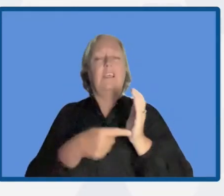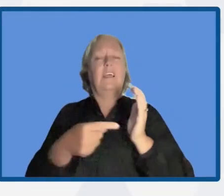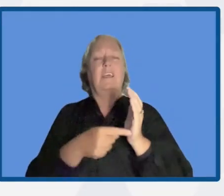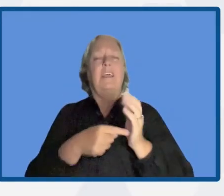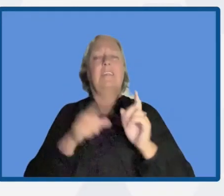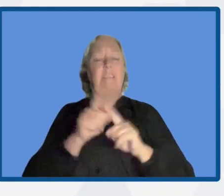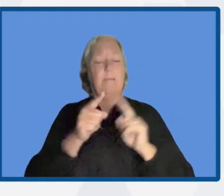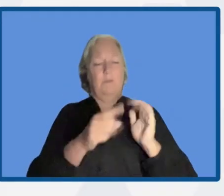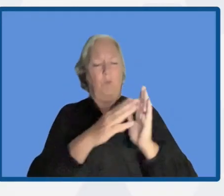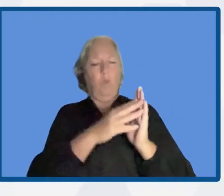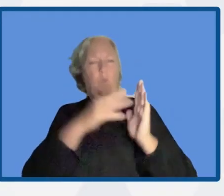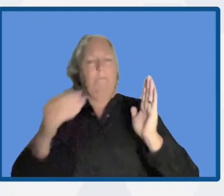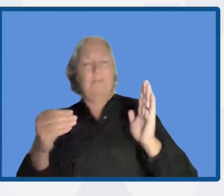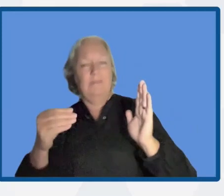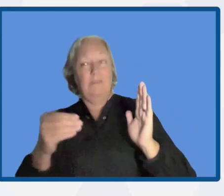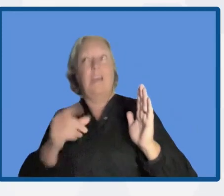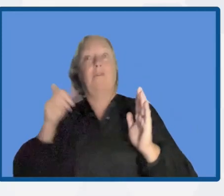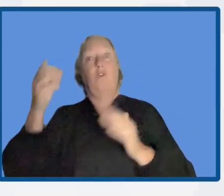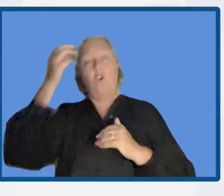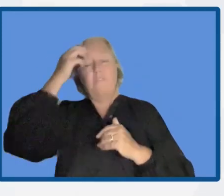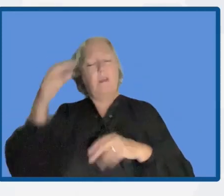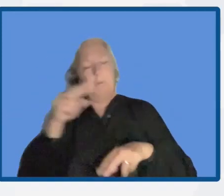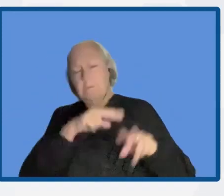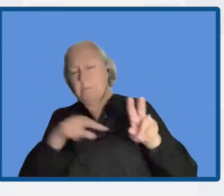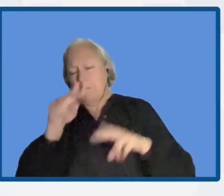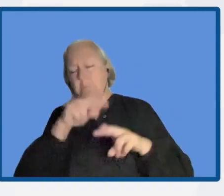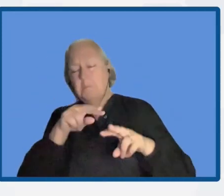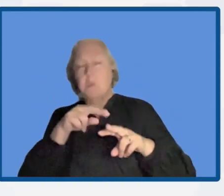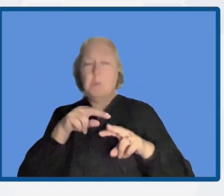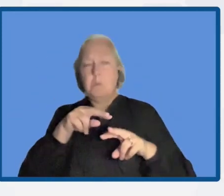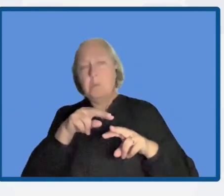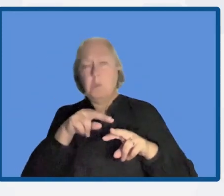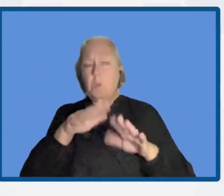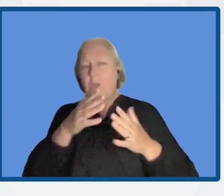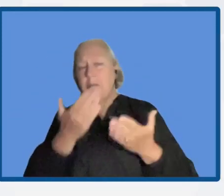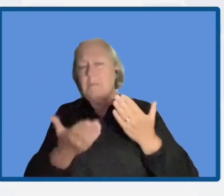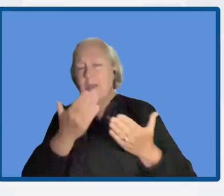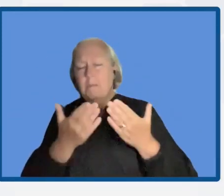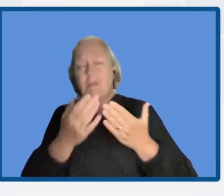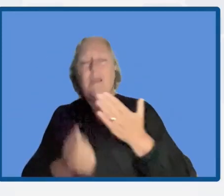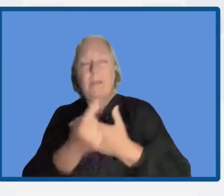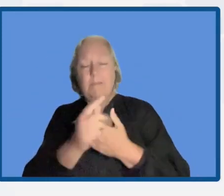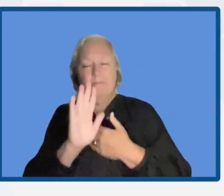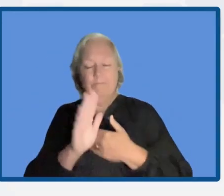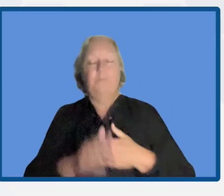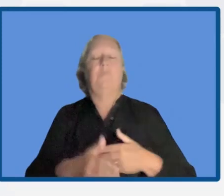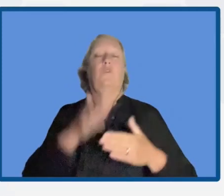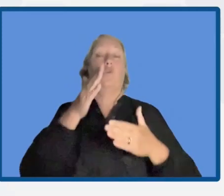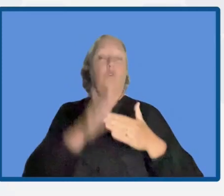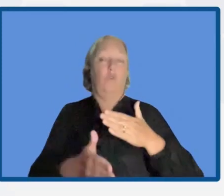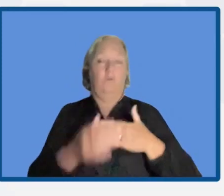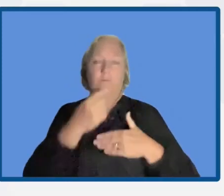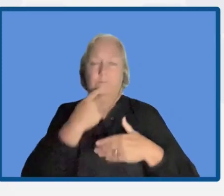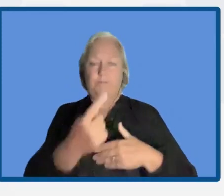which help governments very much have a better idea of what could happen. Finally, I believe